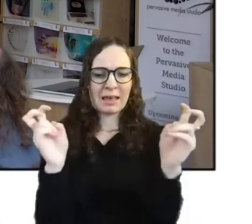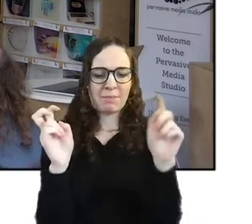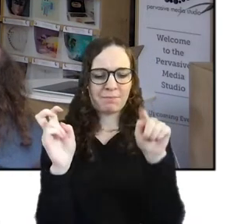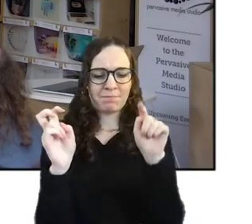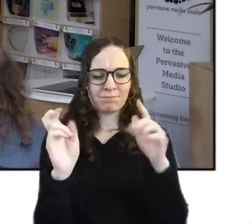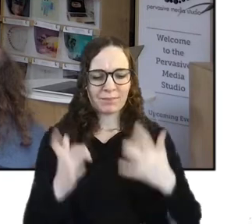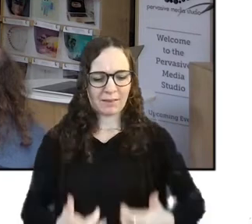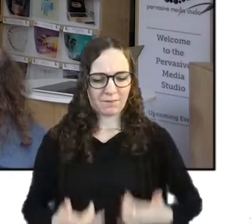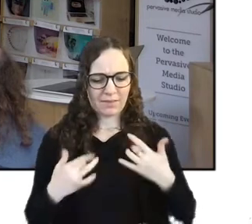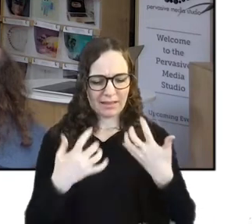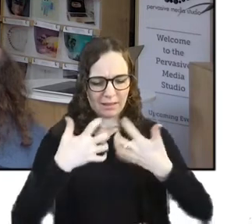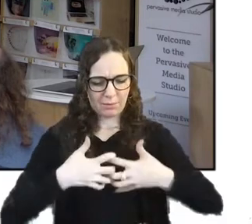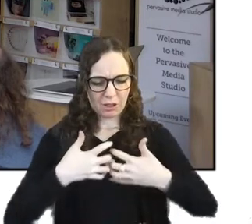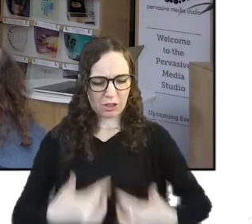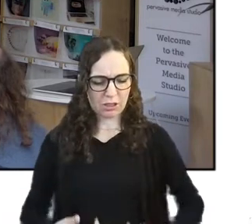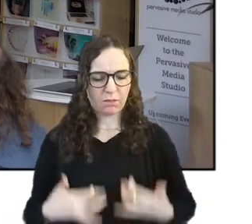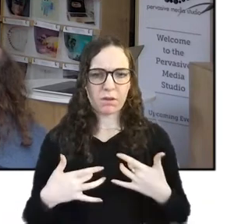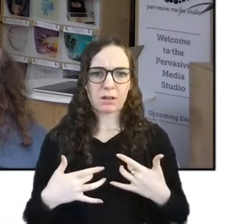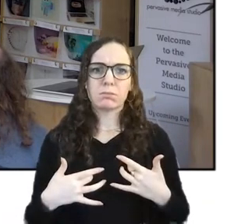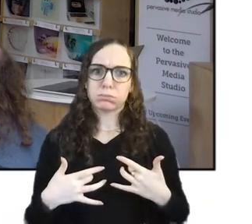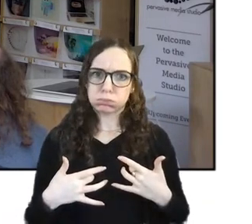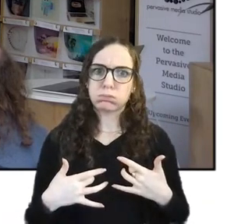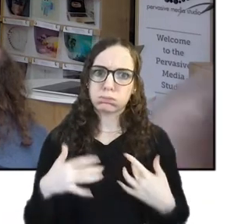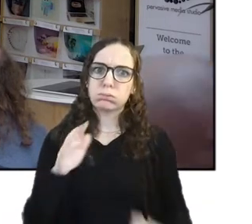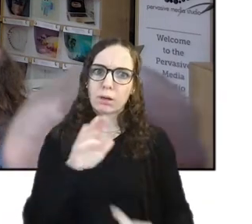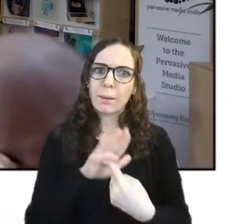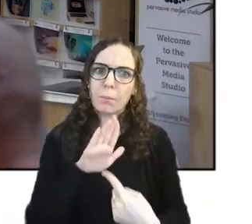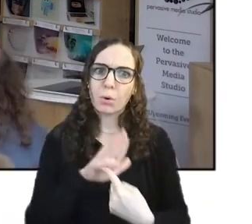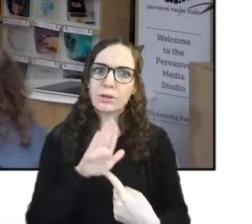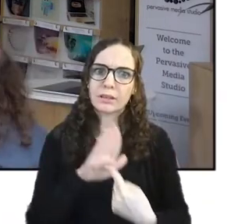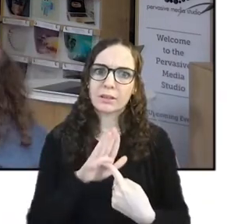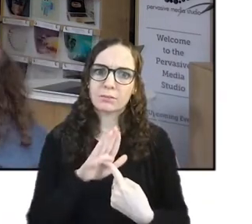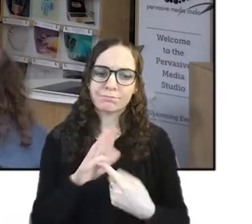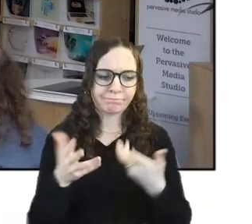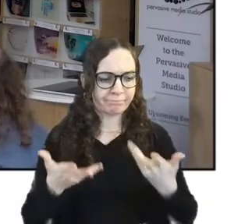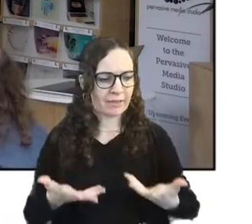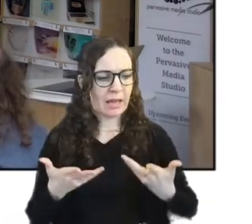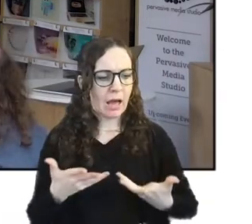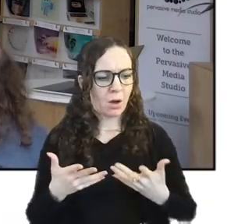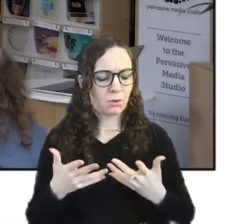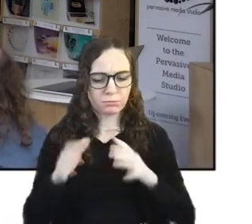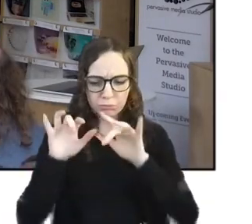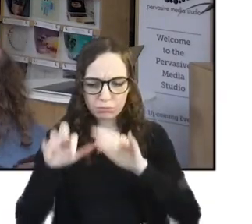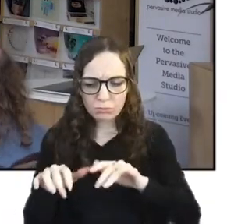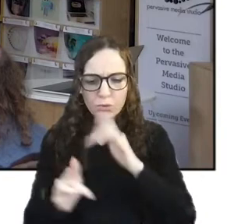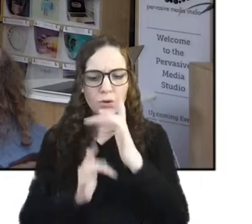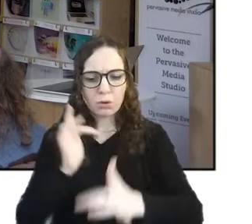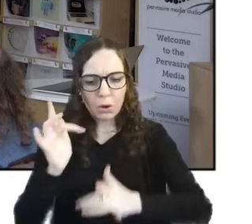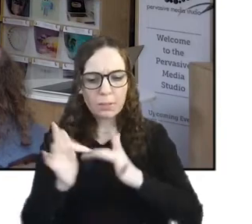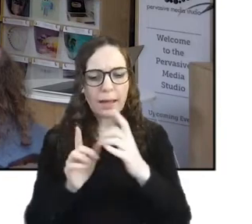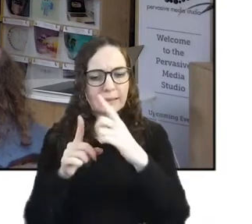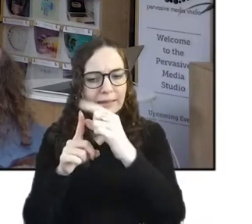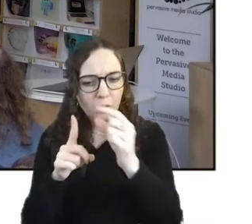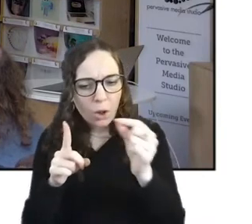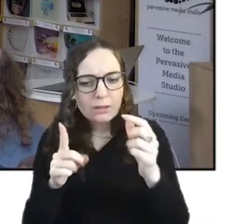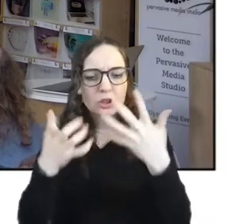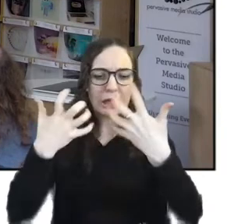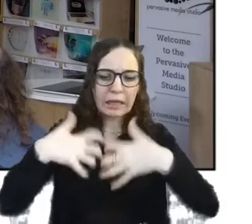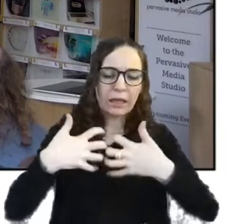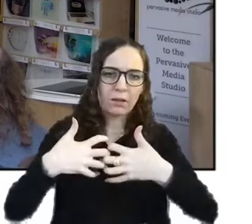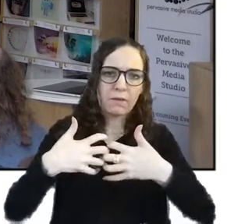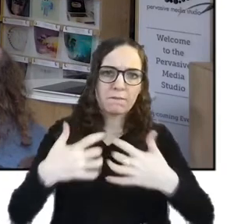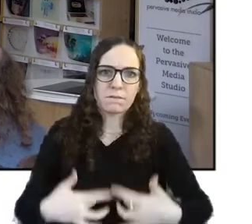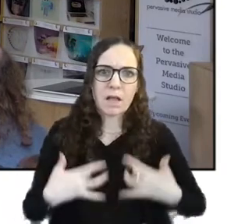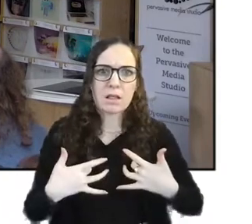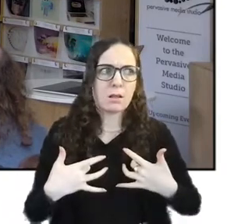way that computers are so present computers machines technology so present in our lives and a lot of the ways that they